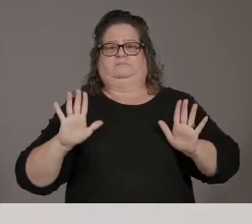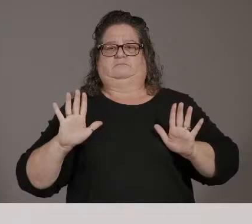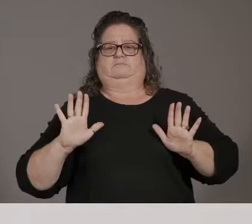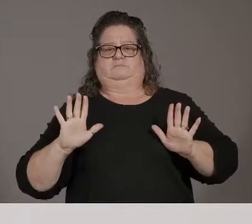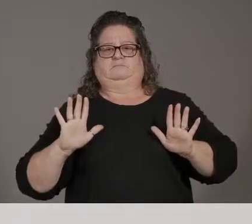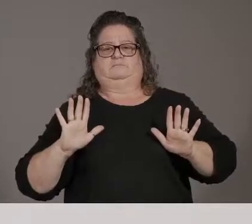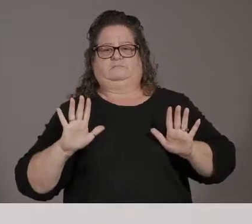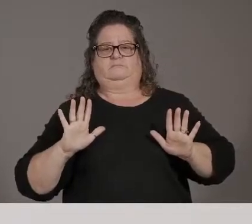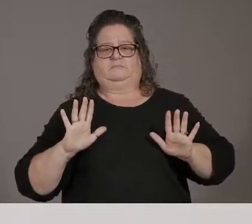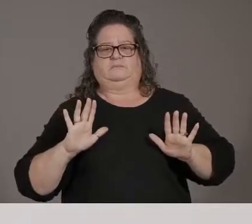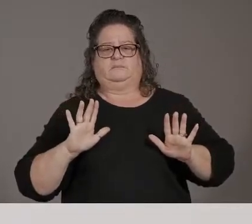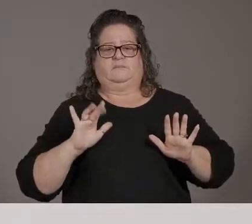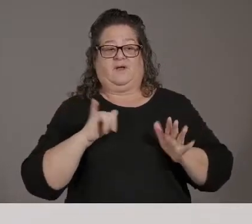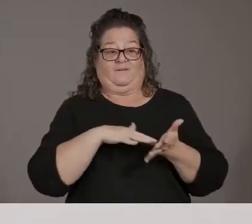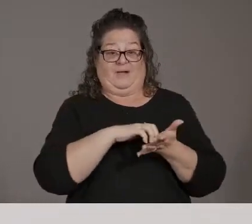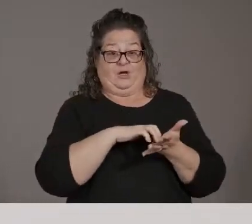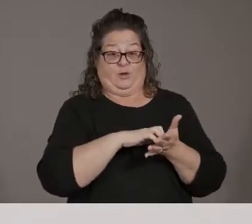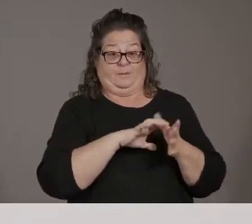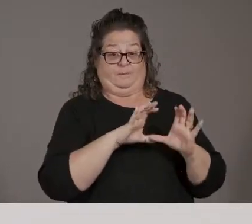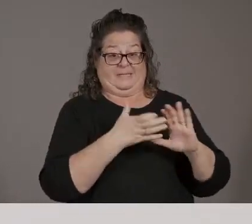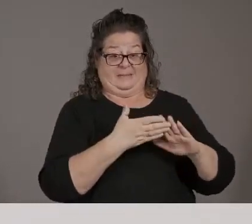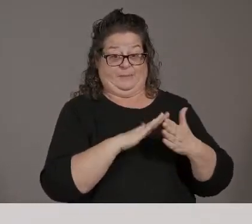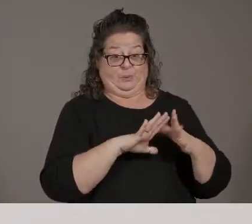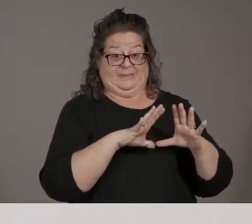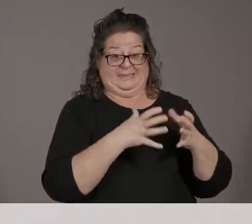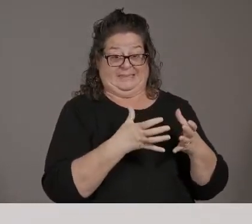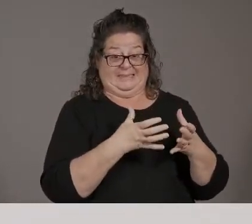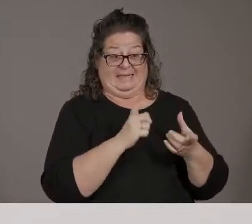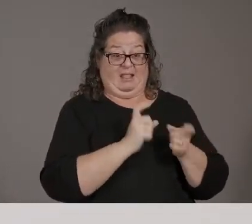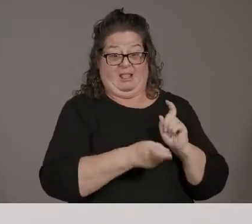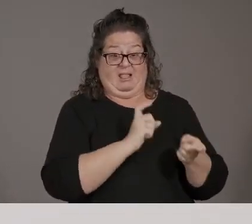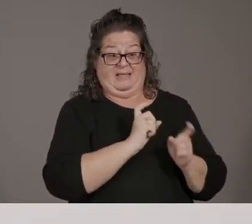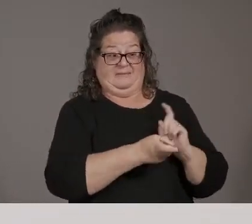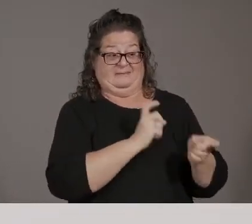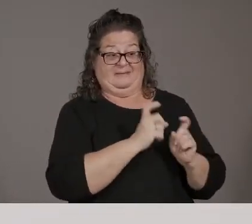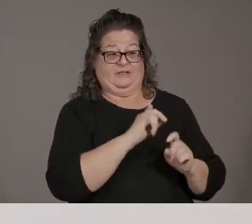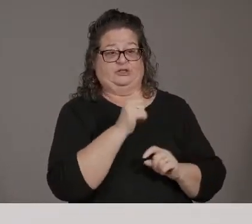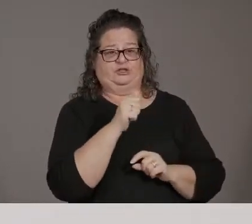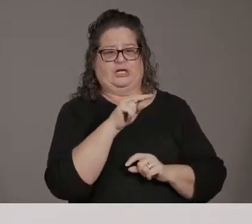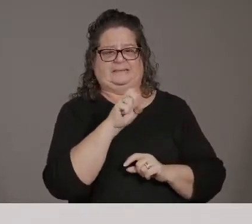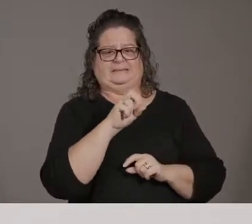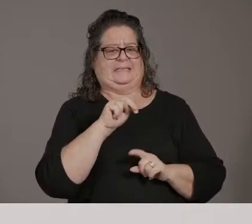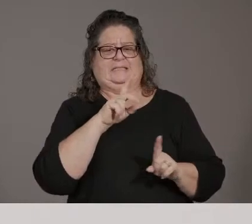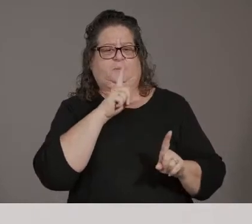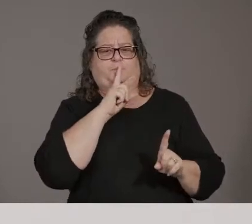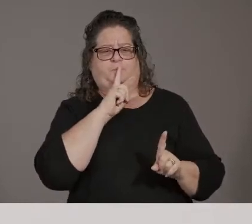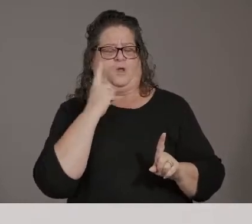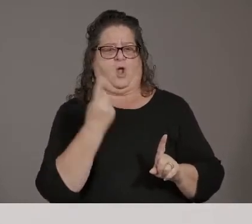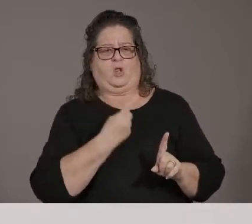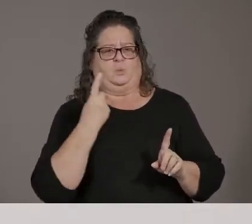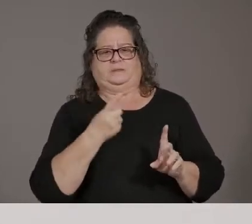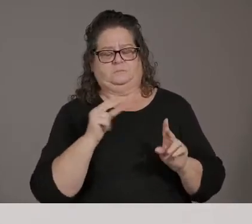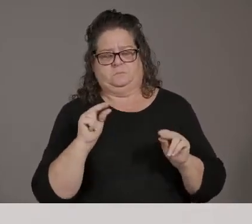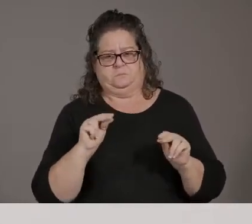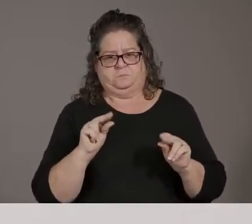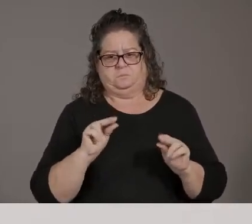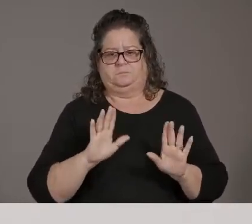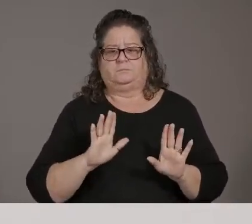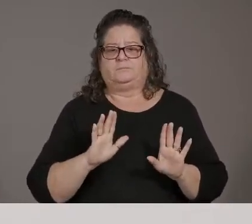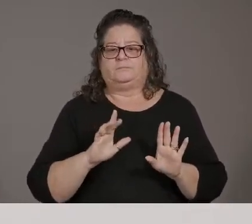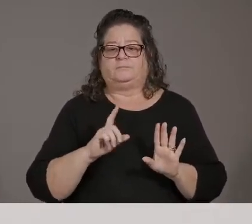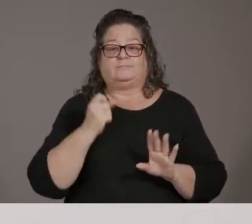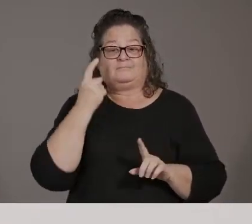communities. Now getting it out to the rural communities where, um, you know, you've got, uh, storage and handling requirements that